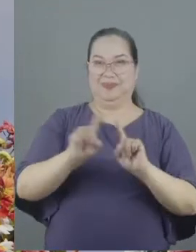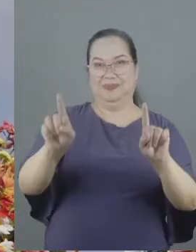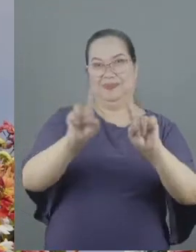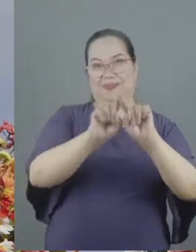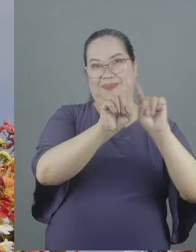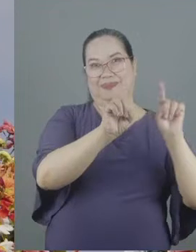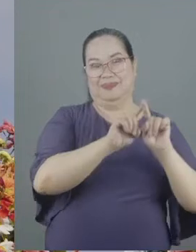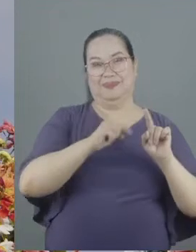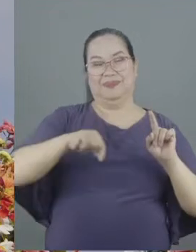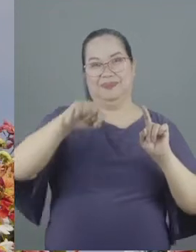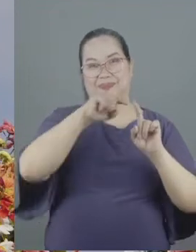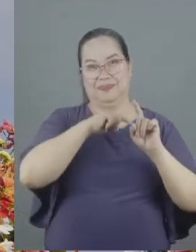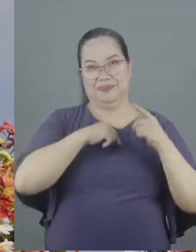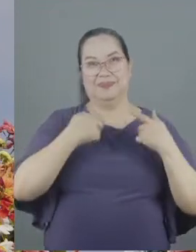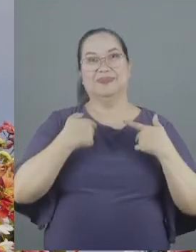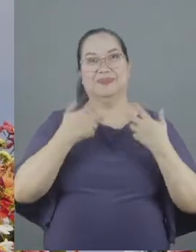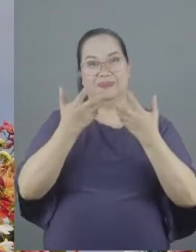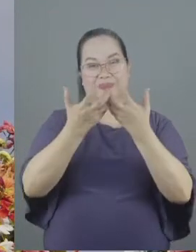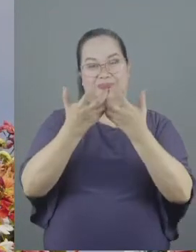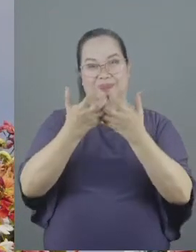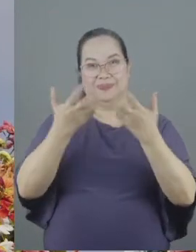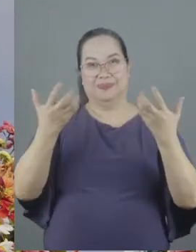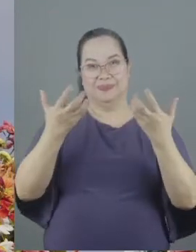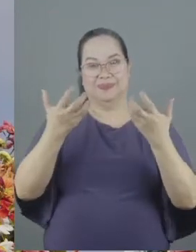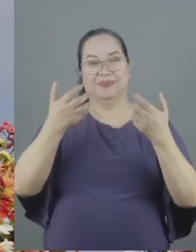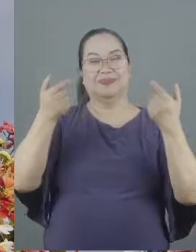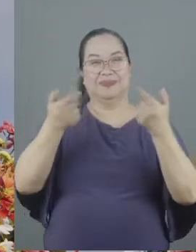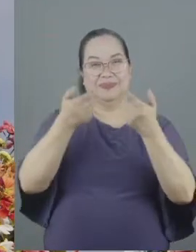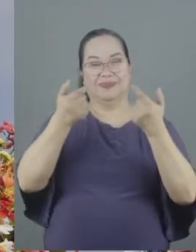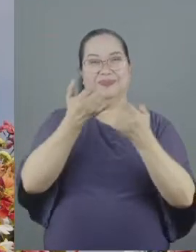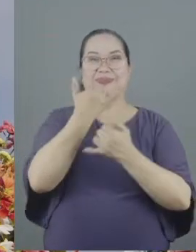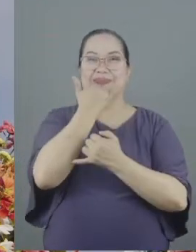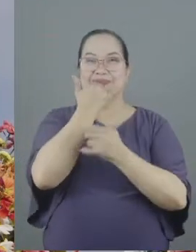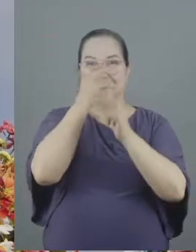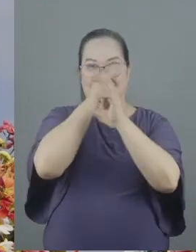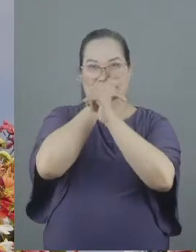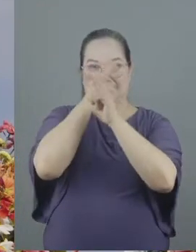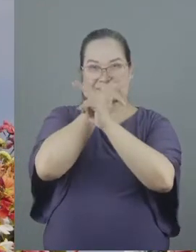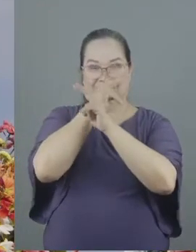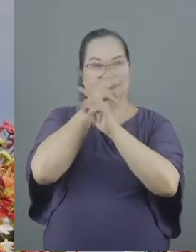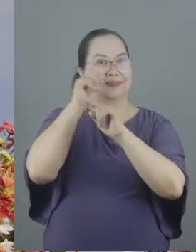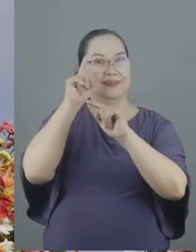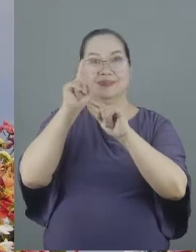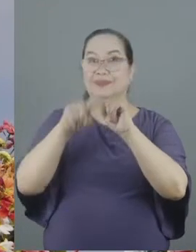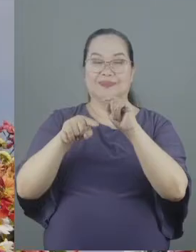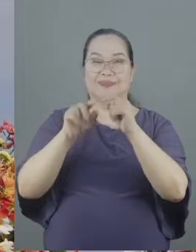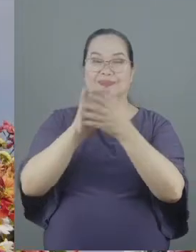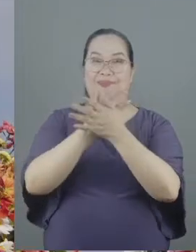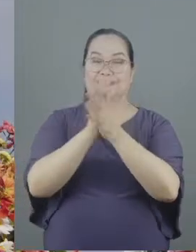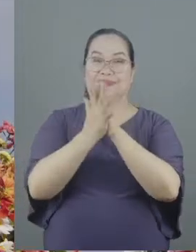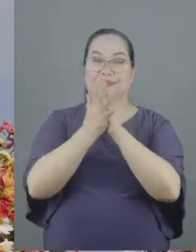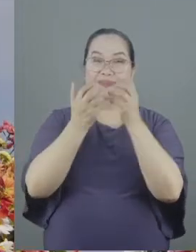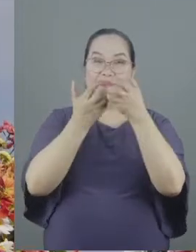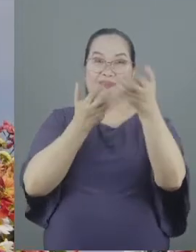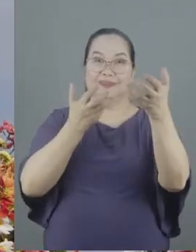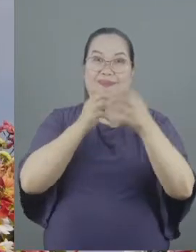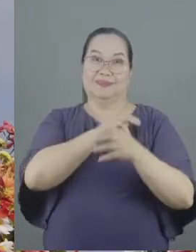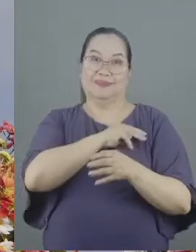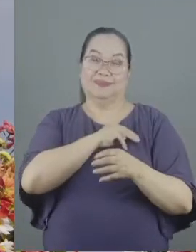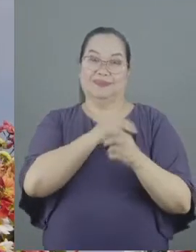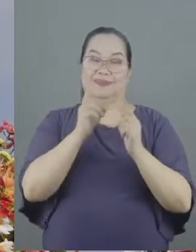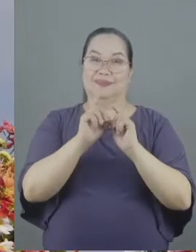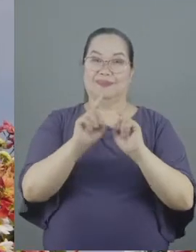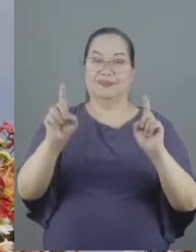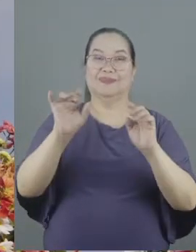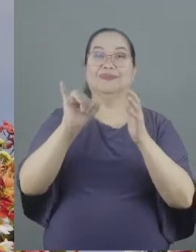We already get divided about sin and error. We can't get divided about things of moral indifference. That's